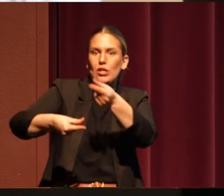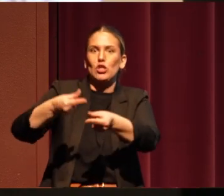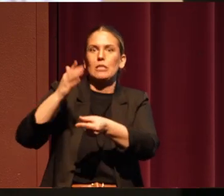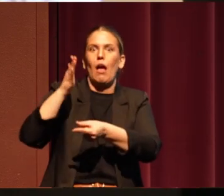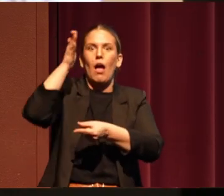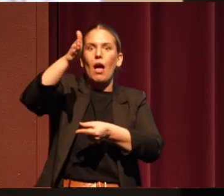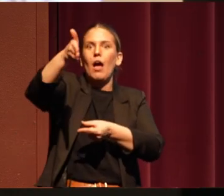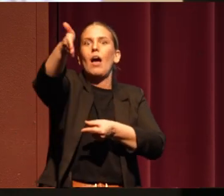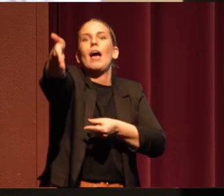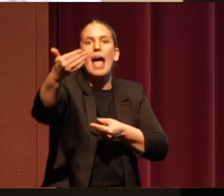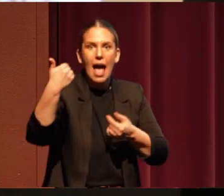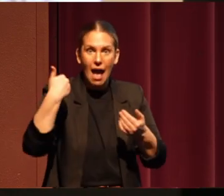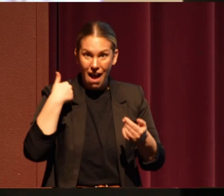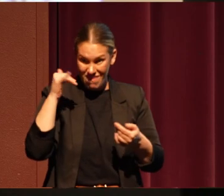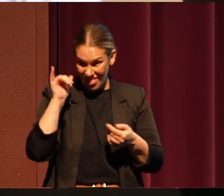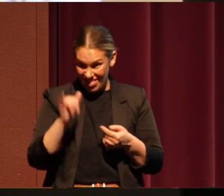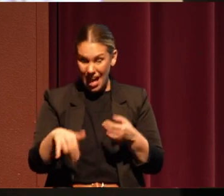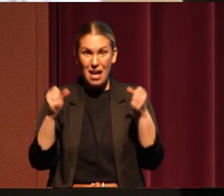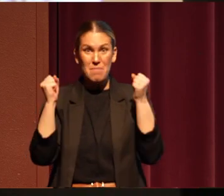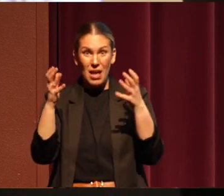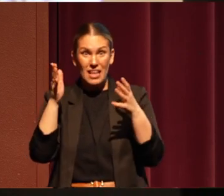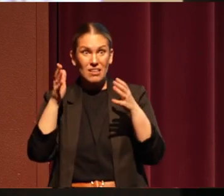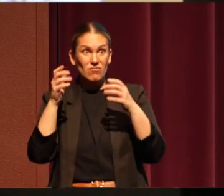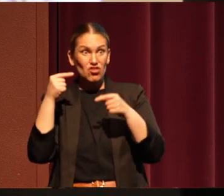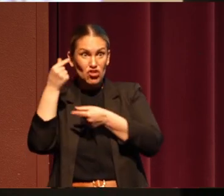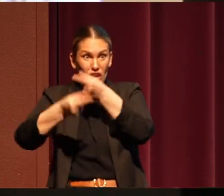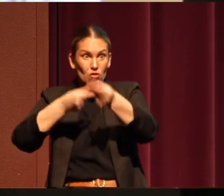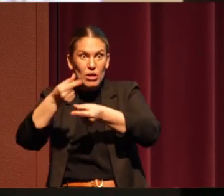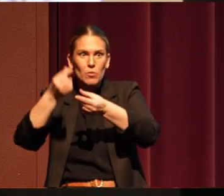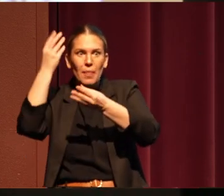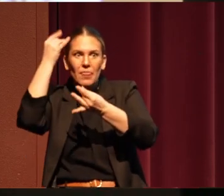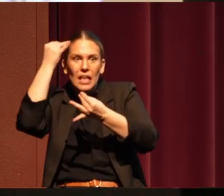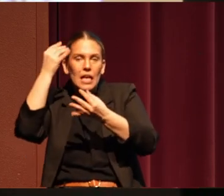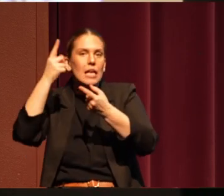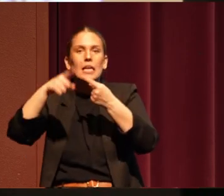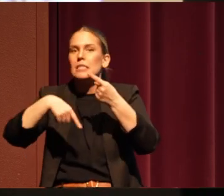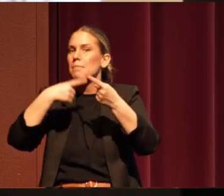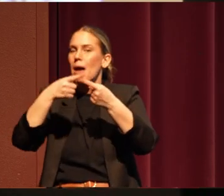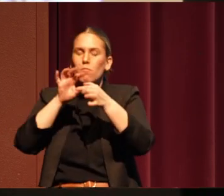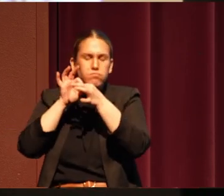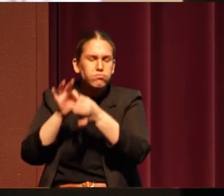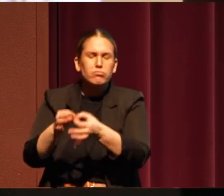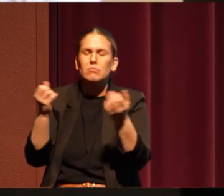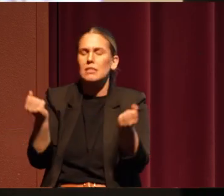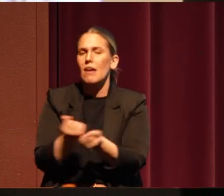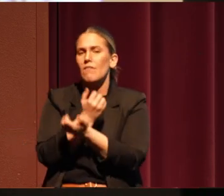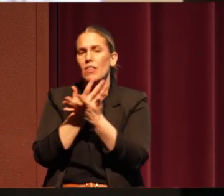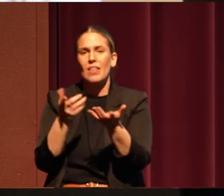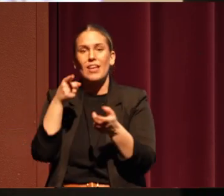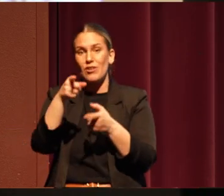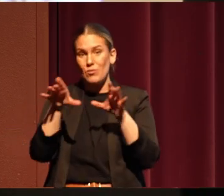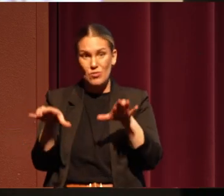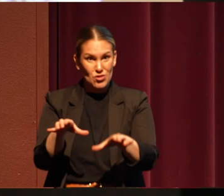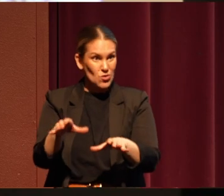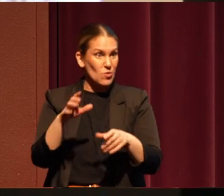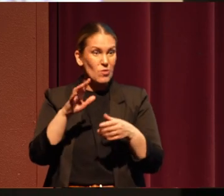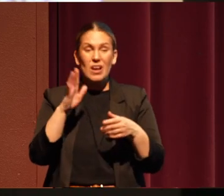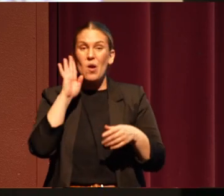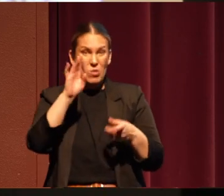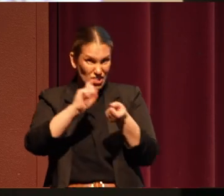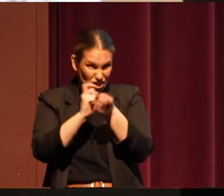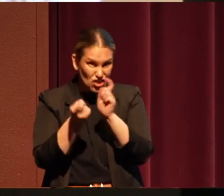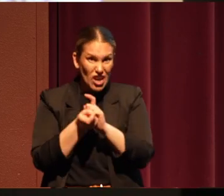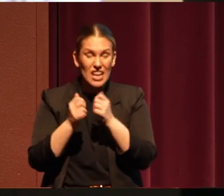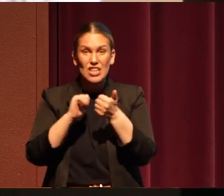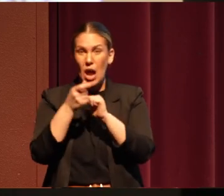and that generational thinking for everything that we do. And it will change the way you think, the way you view yourself, and the way